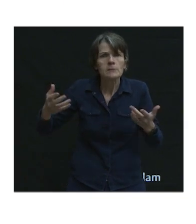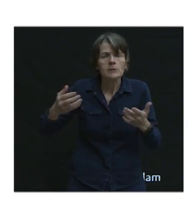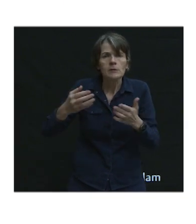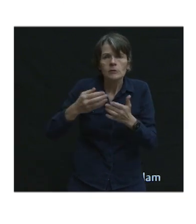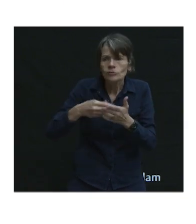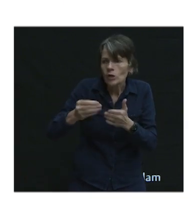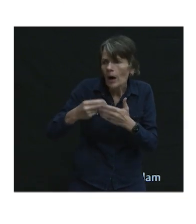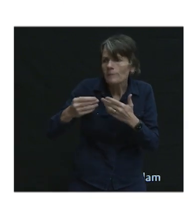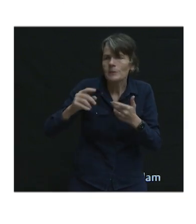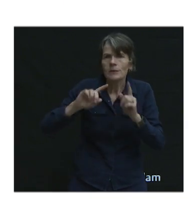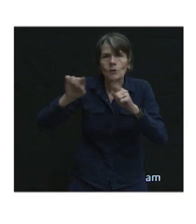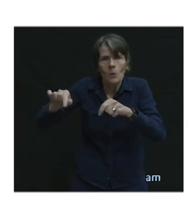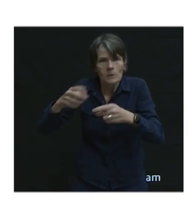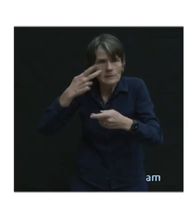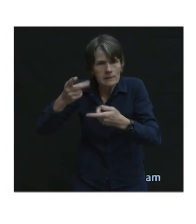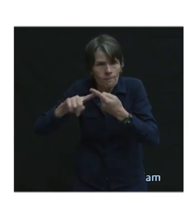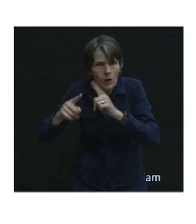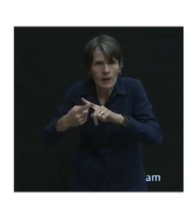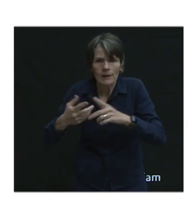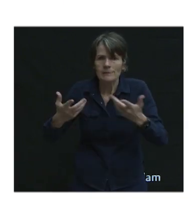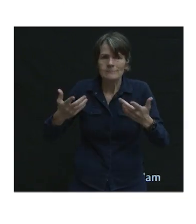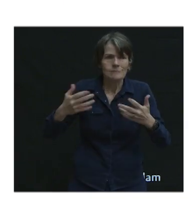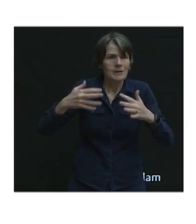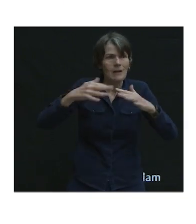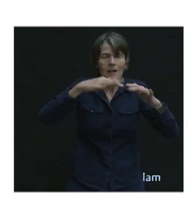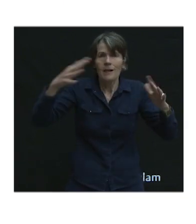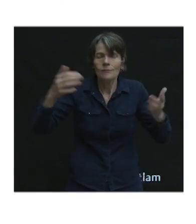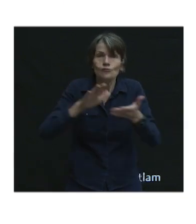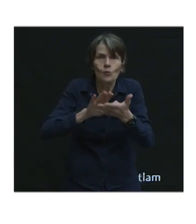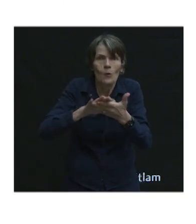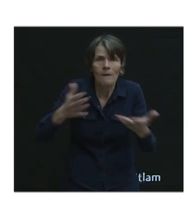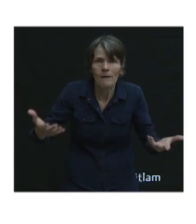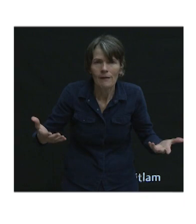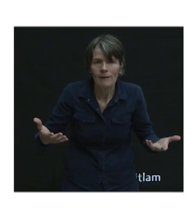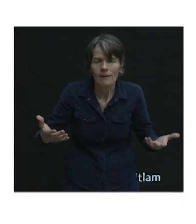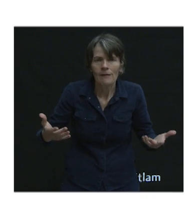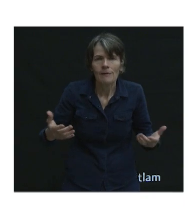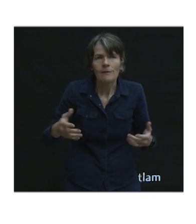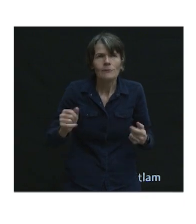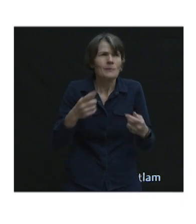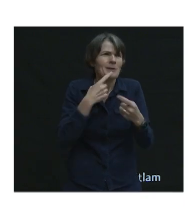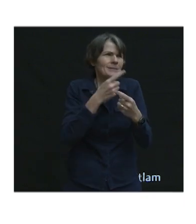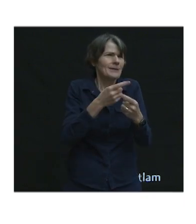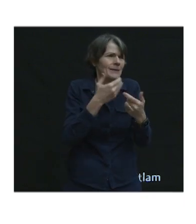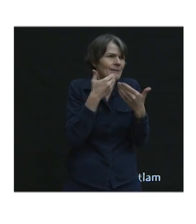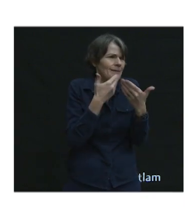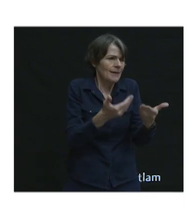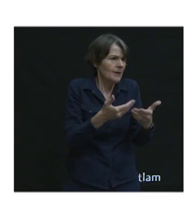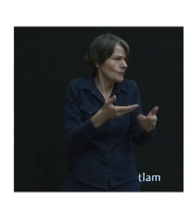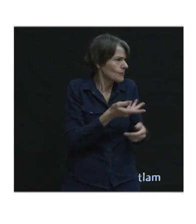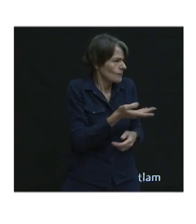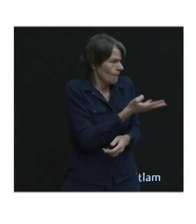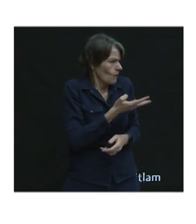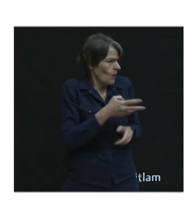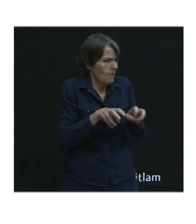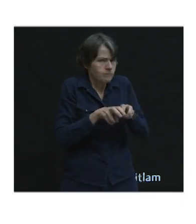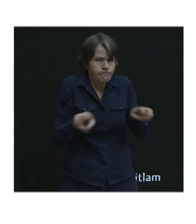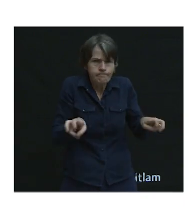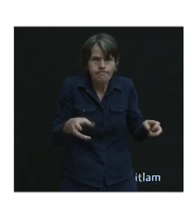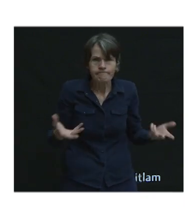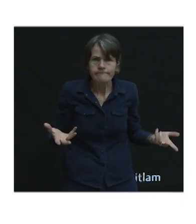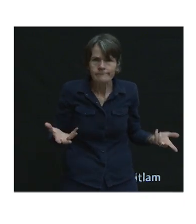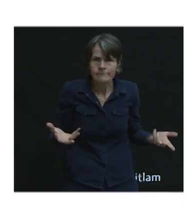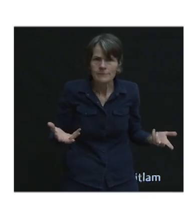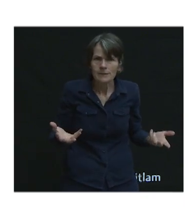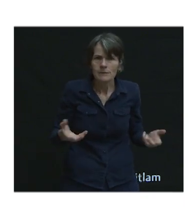Survey does for you. And so, I would just like to say thank you to the panelists who